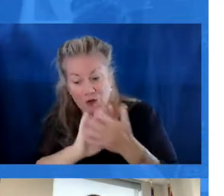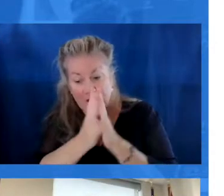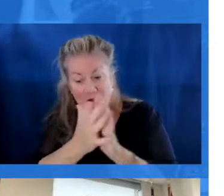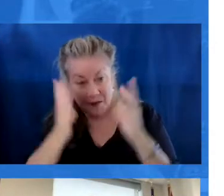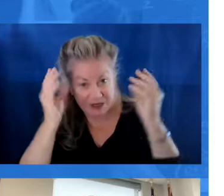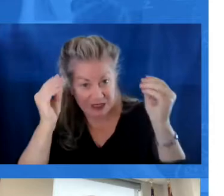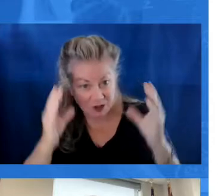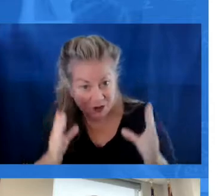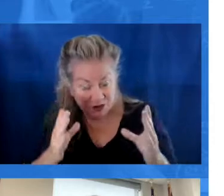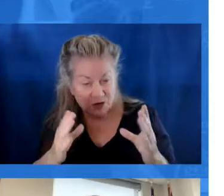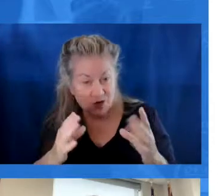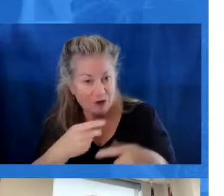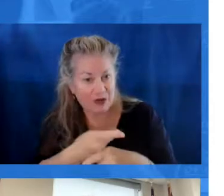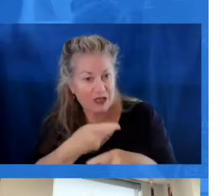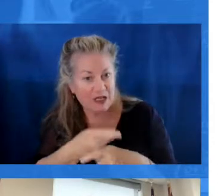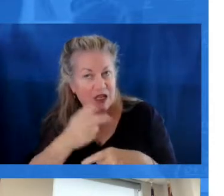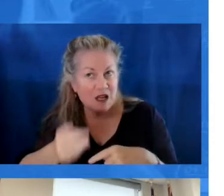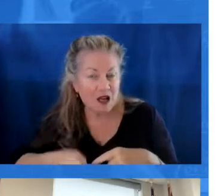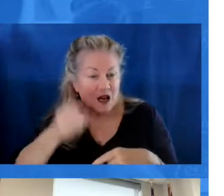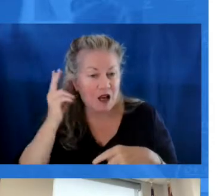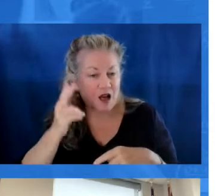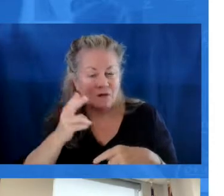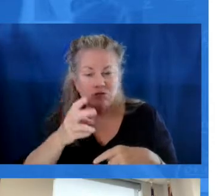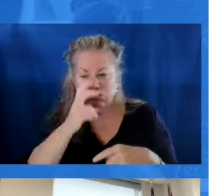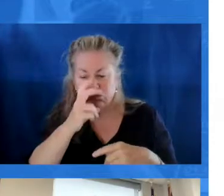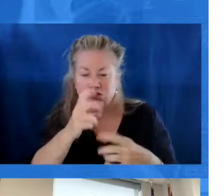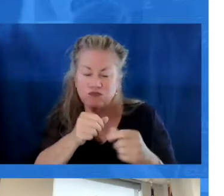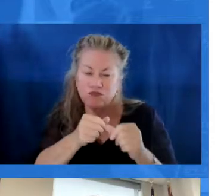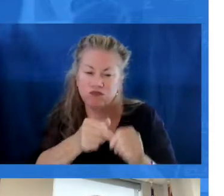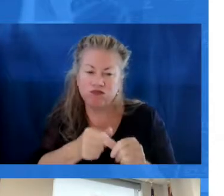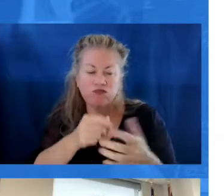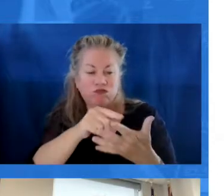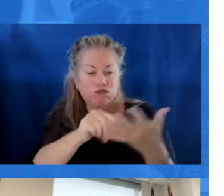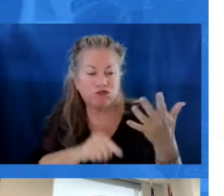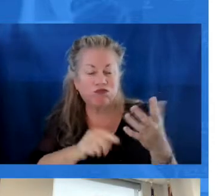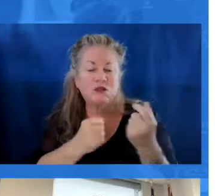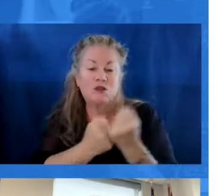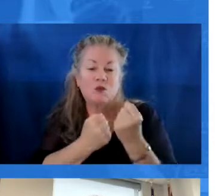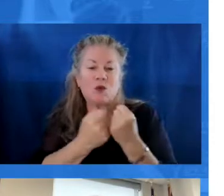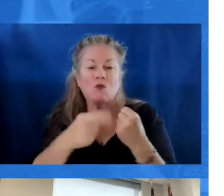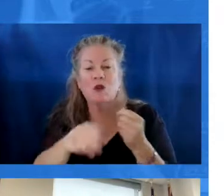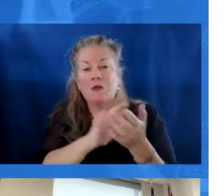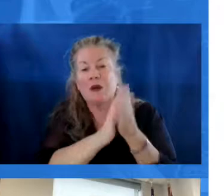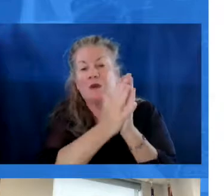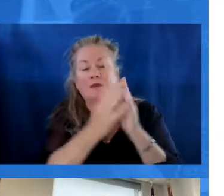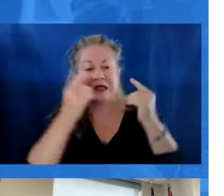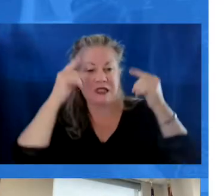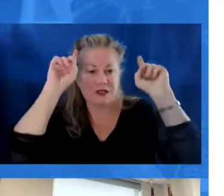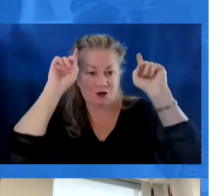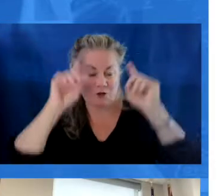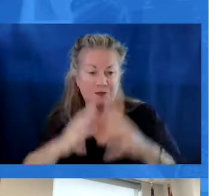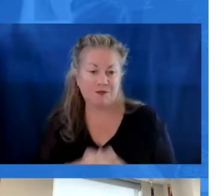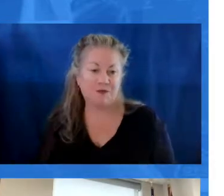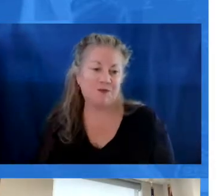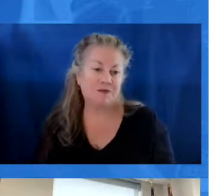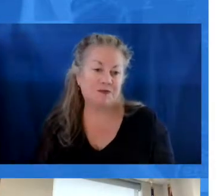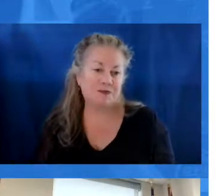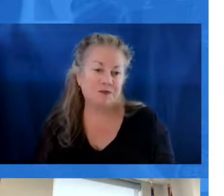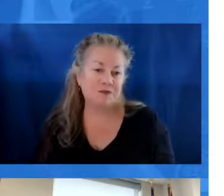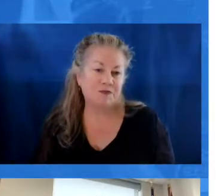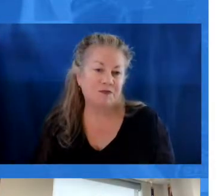folks who want to become a teacher, we are maintaining high rigor and providing the amount of support that's necessary for them to be successful.